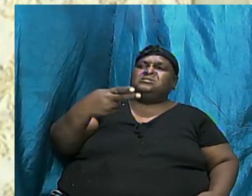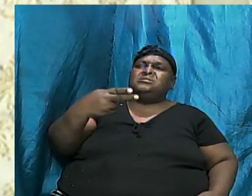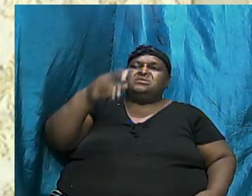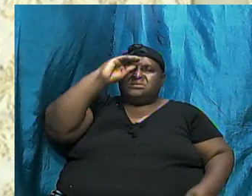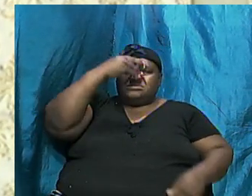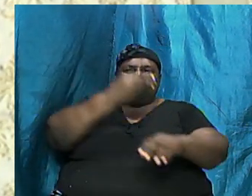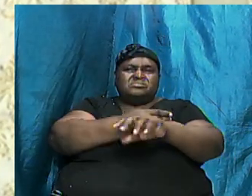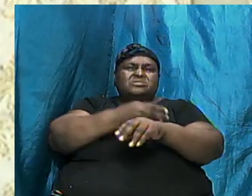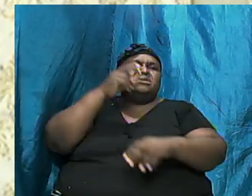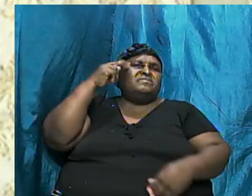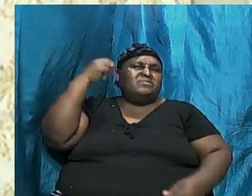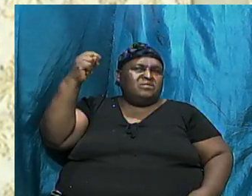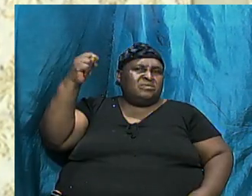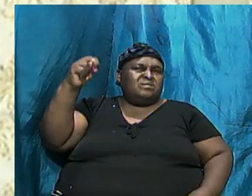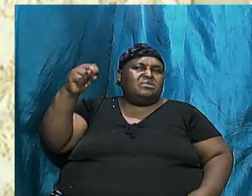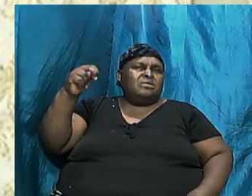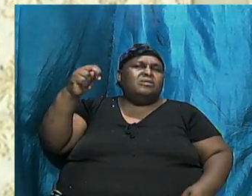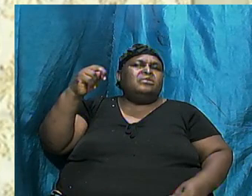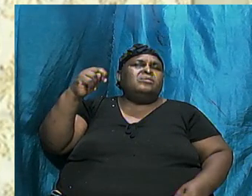Abraham